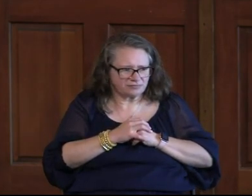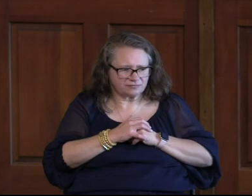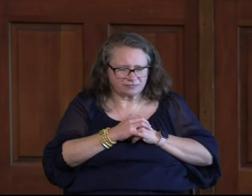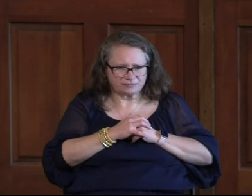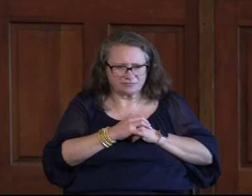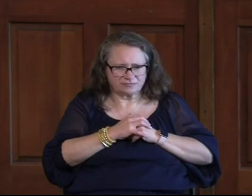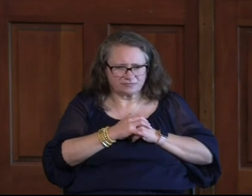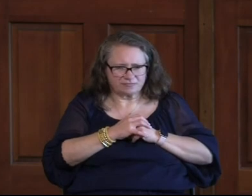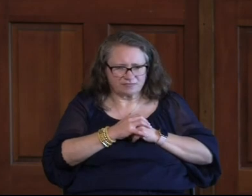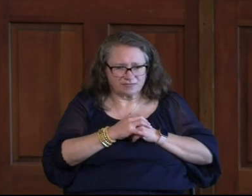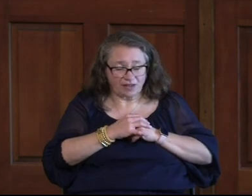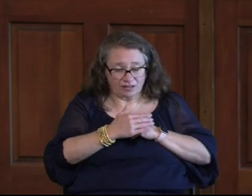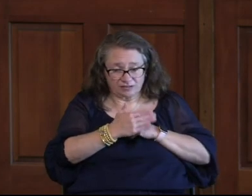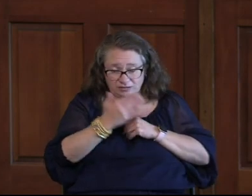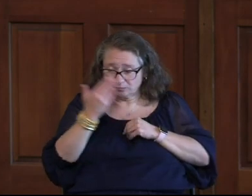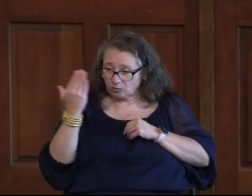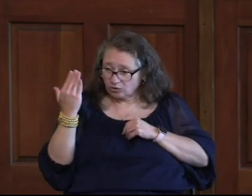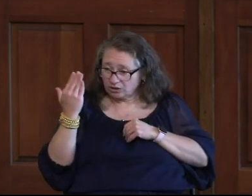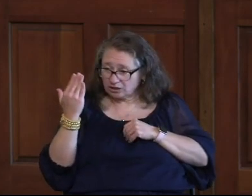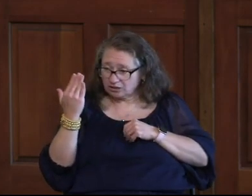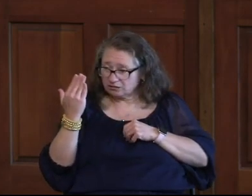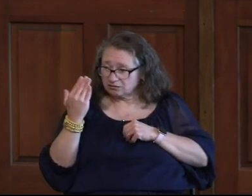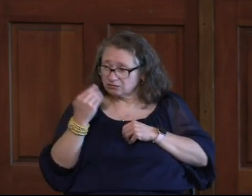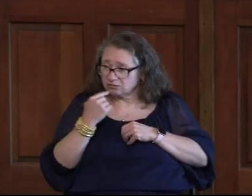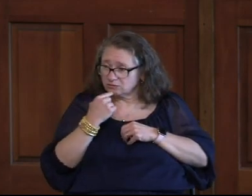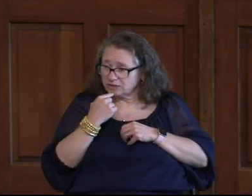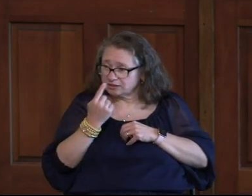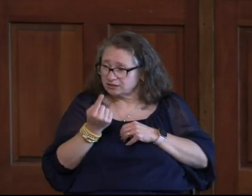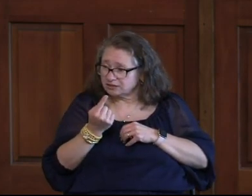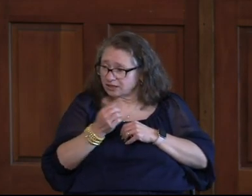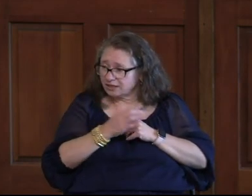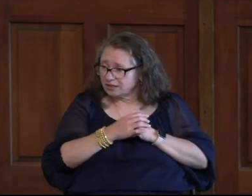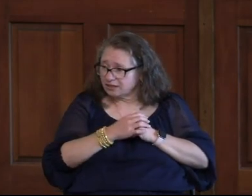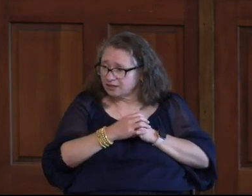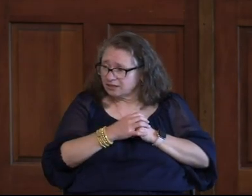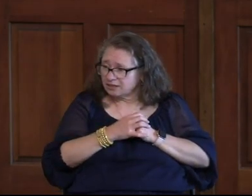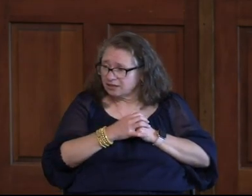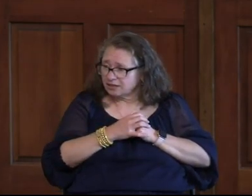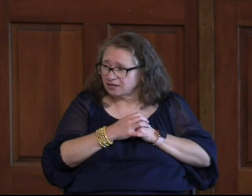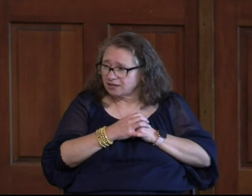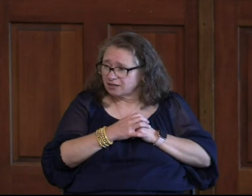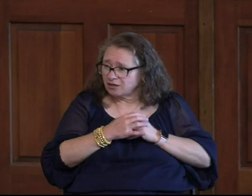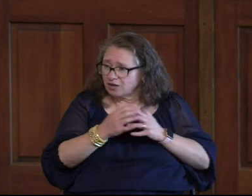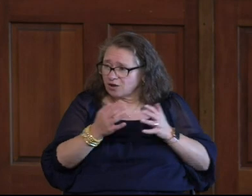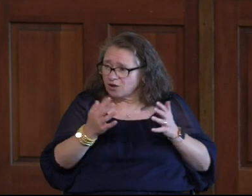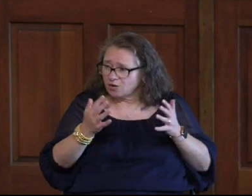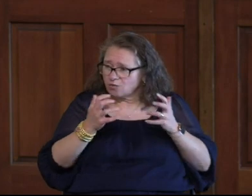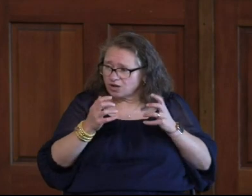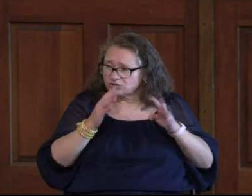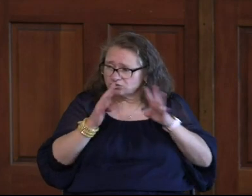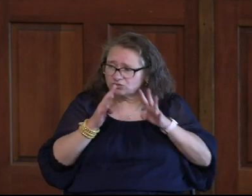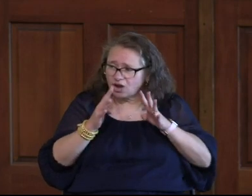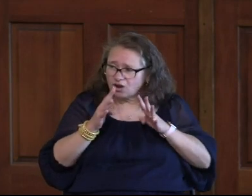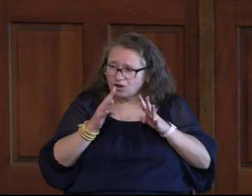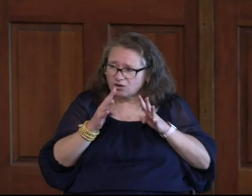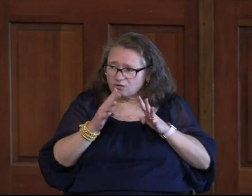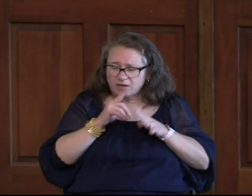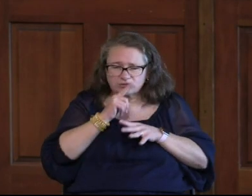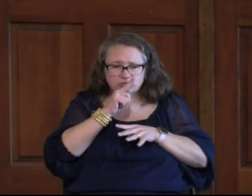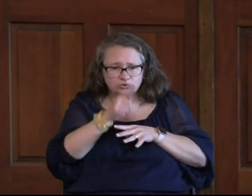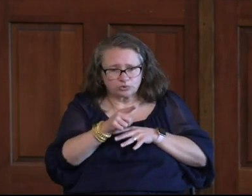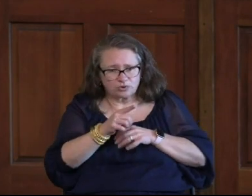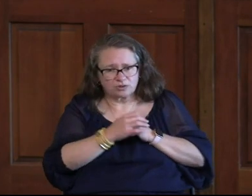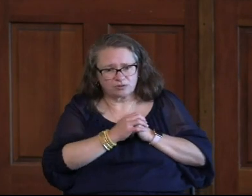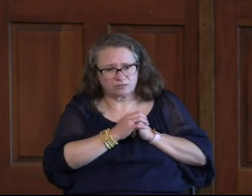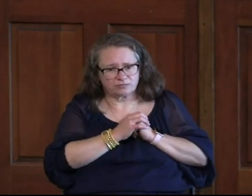And so This morning What I wanted To do Was I wanted To talk about Just the truth